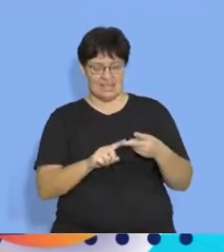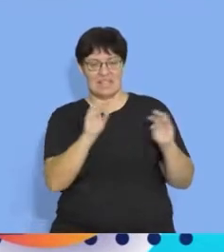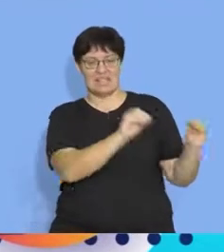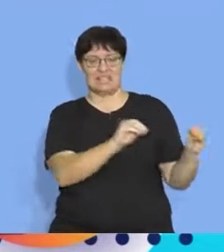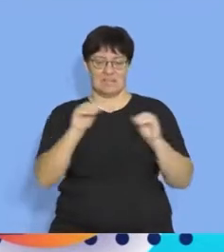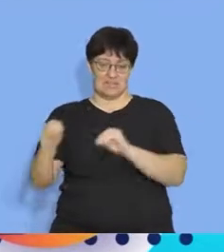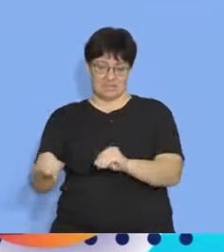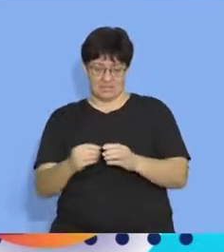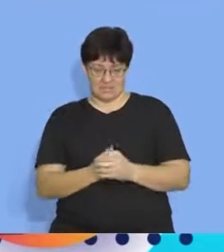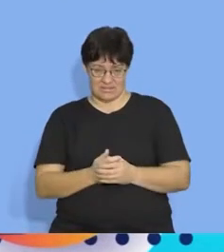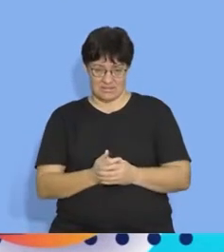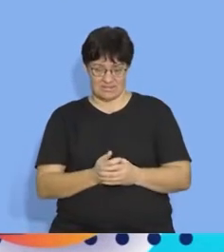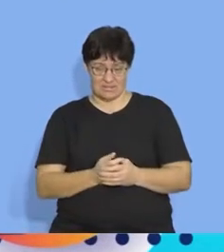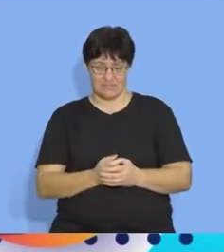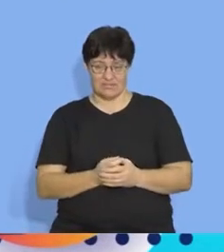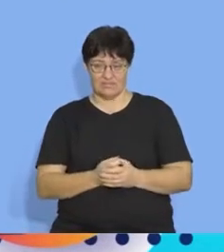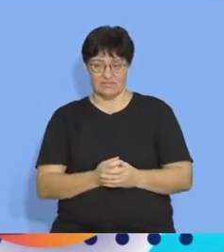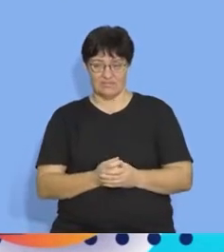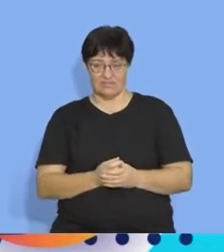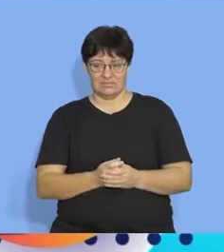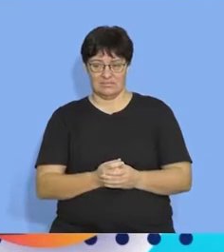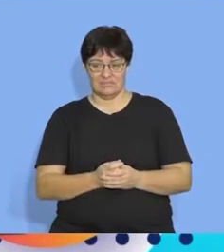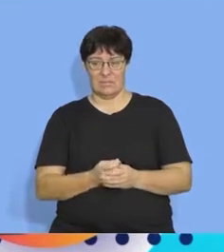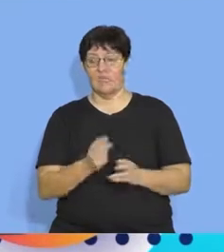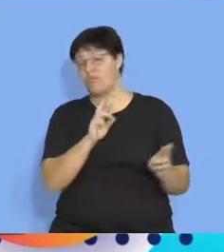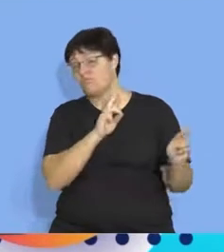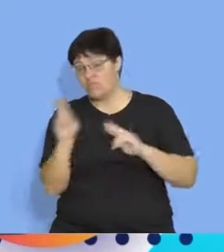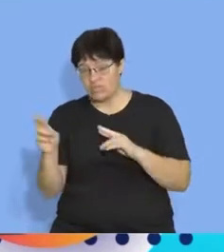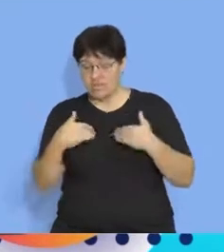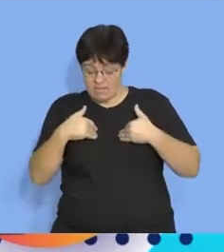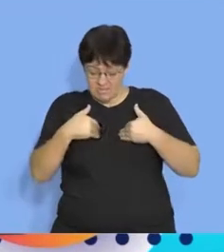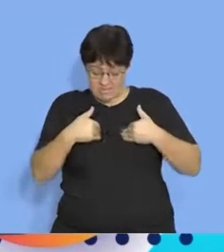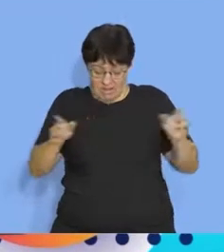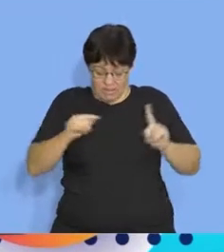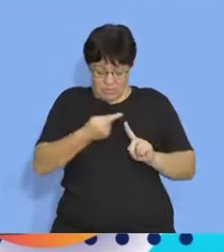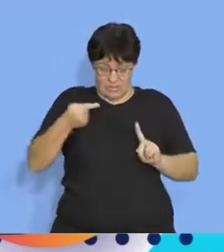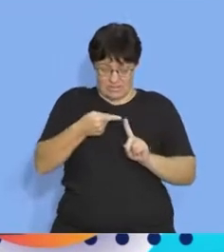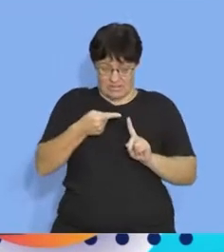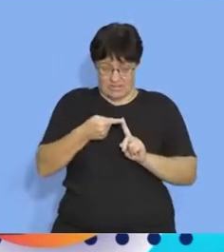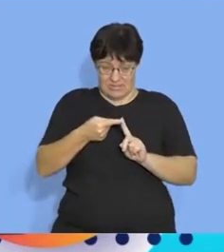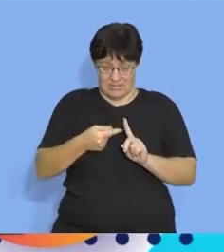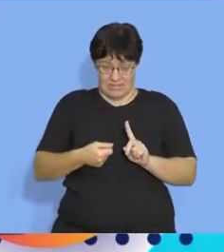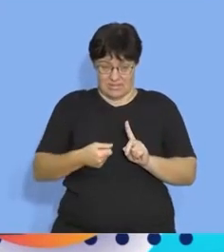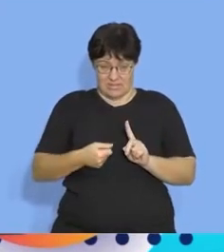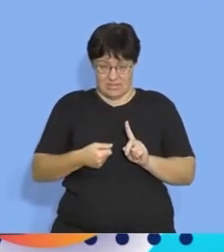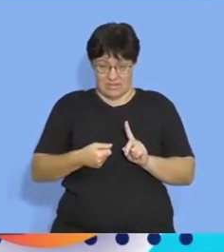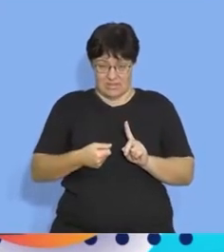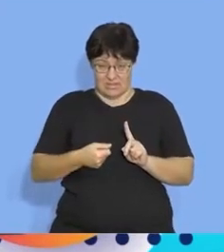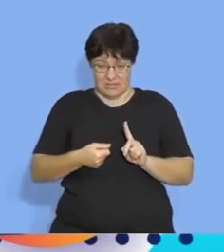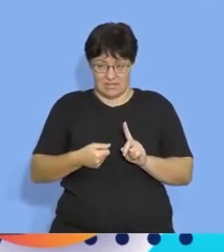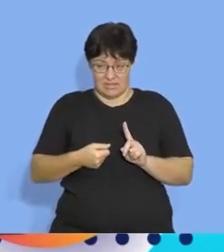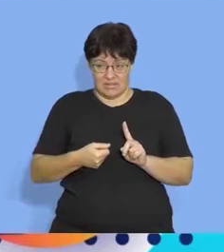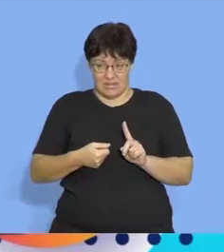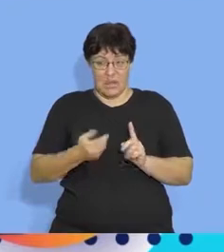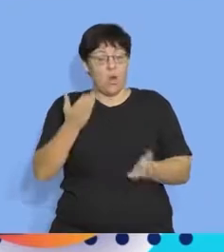and displacement okay of course we have to have our reference where we're starting from okay